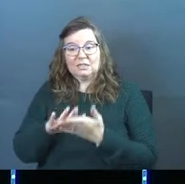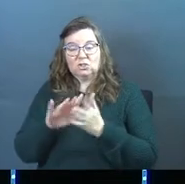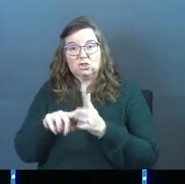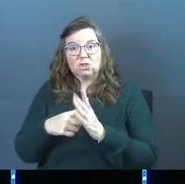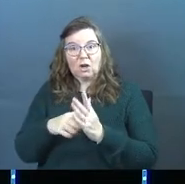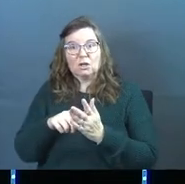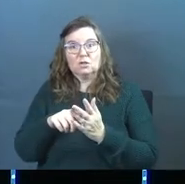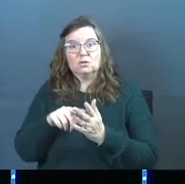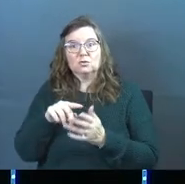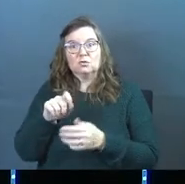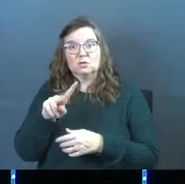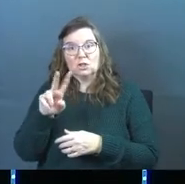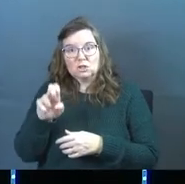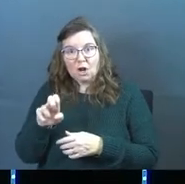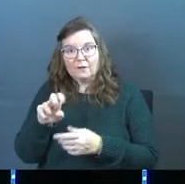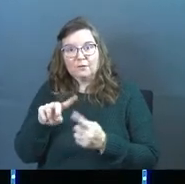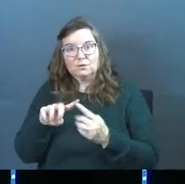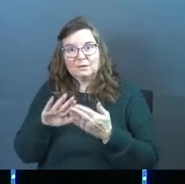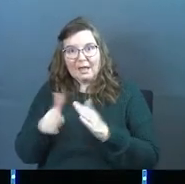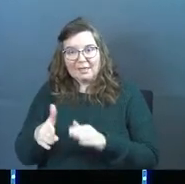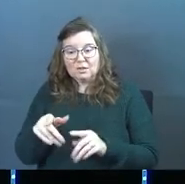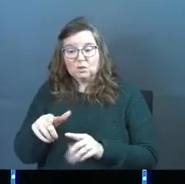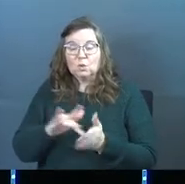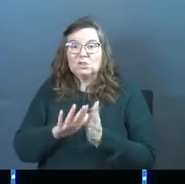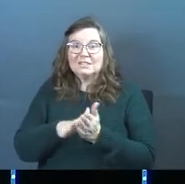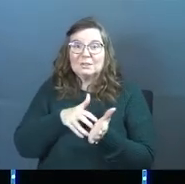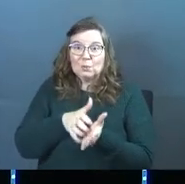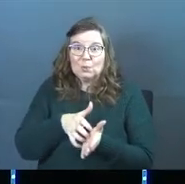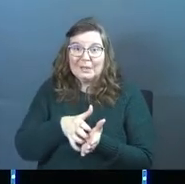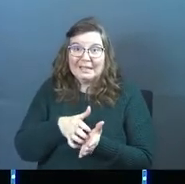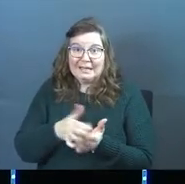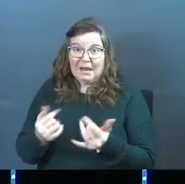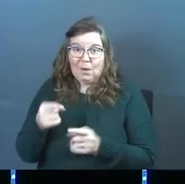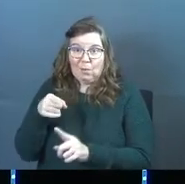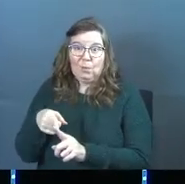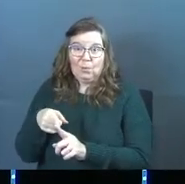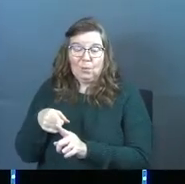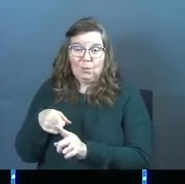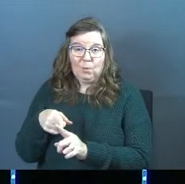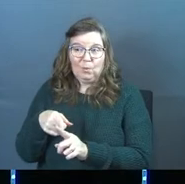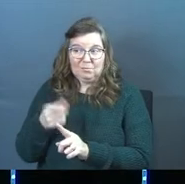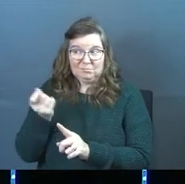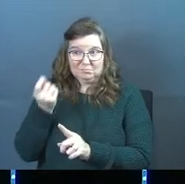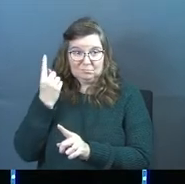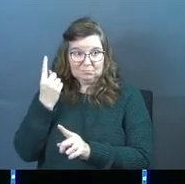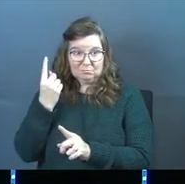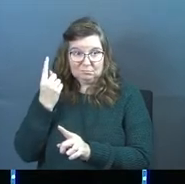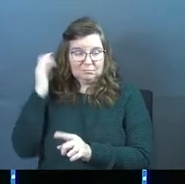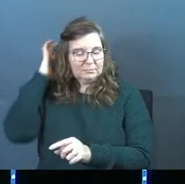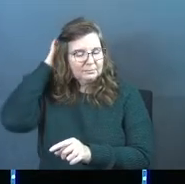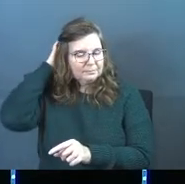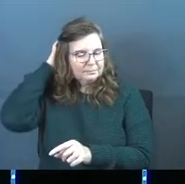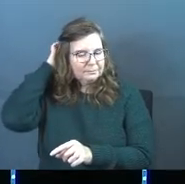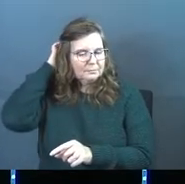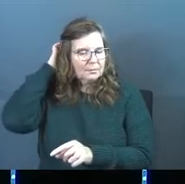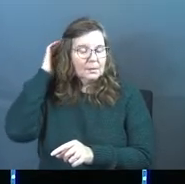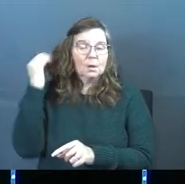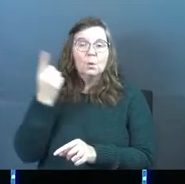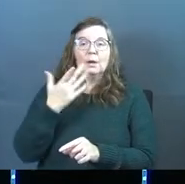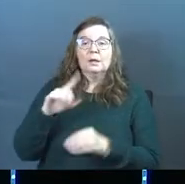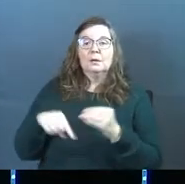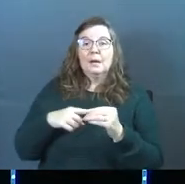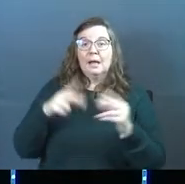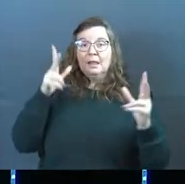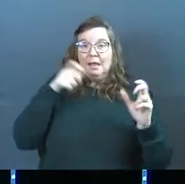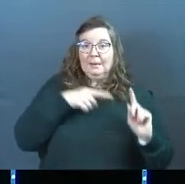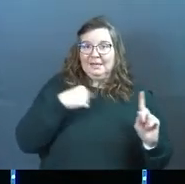at this point. So Jesus is in a weakened state. You following? One of the things